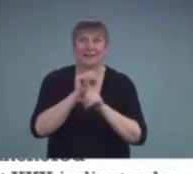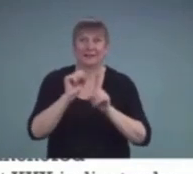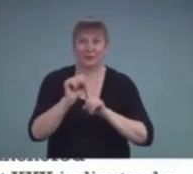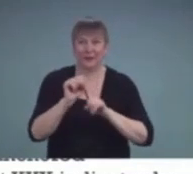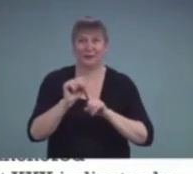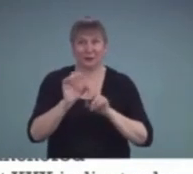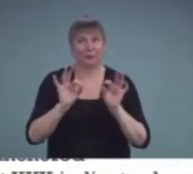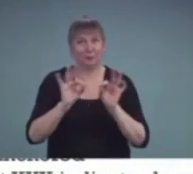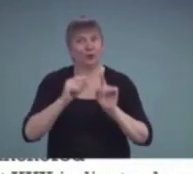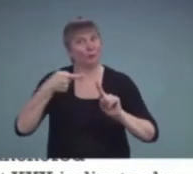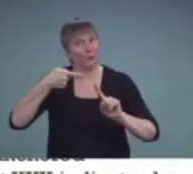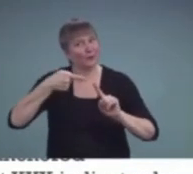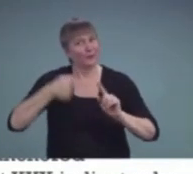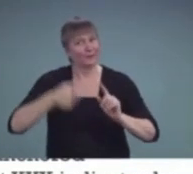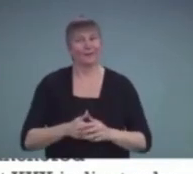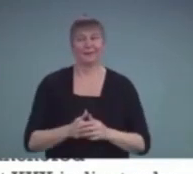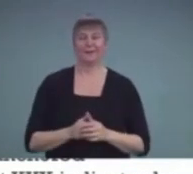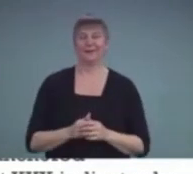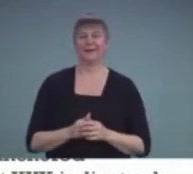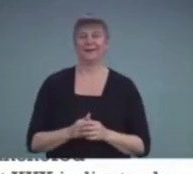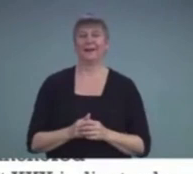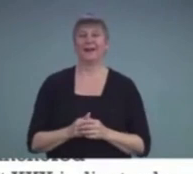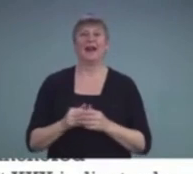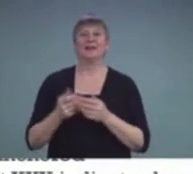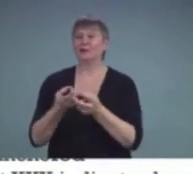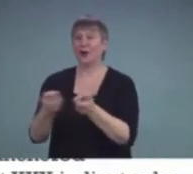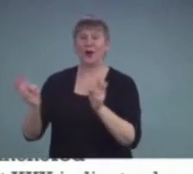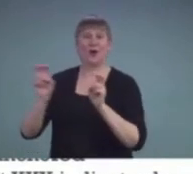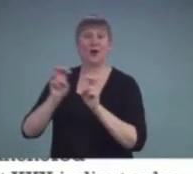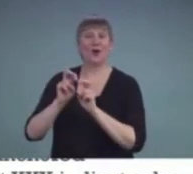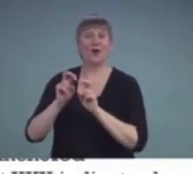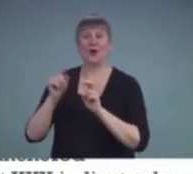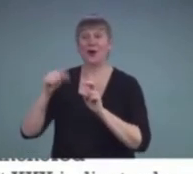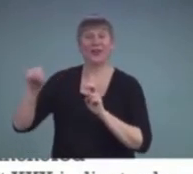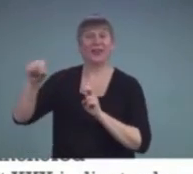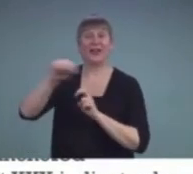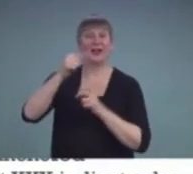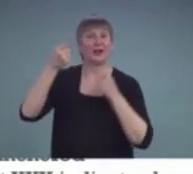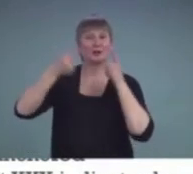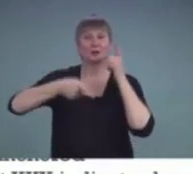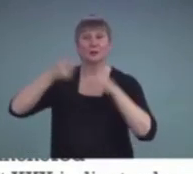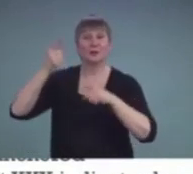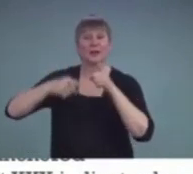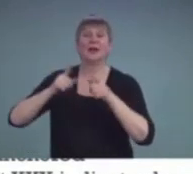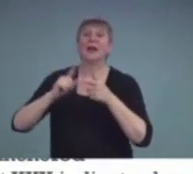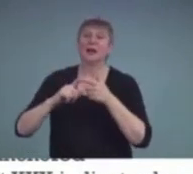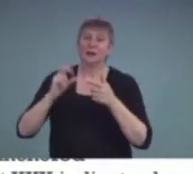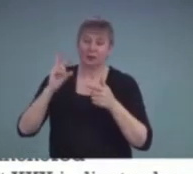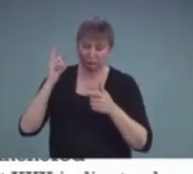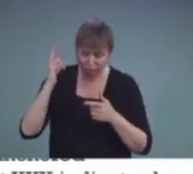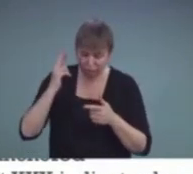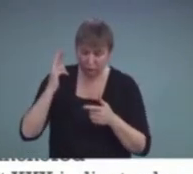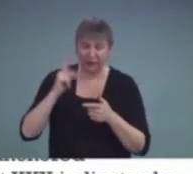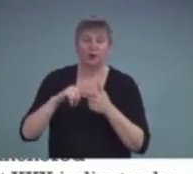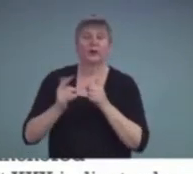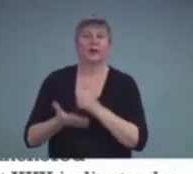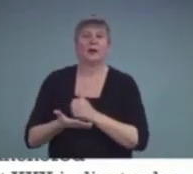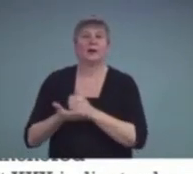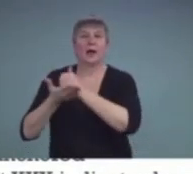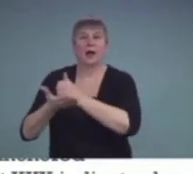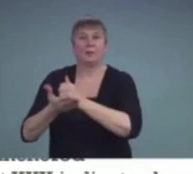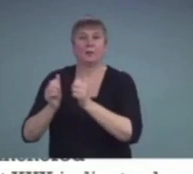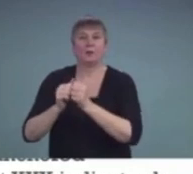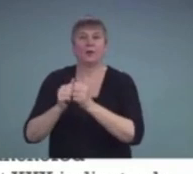So what they agreed on in terms of needs is that they could increase his communication ability by recommending